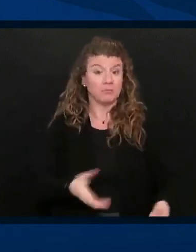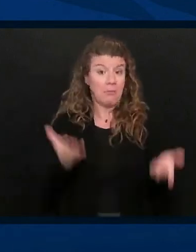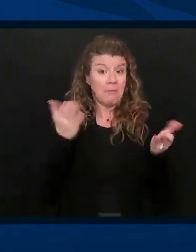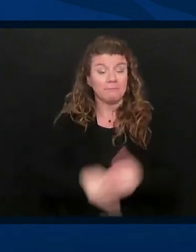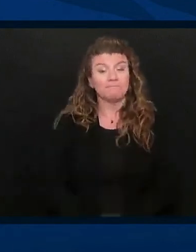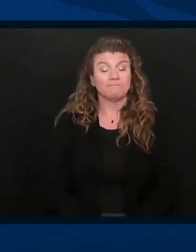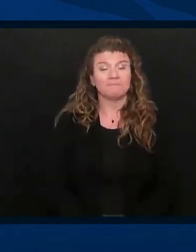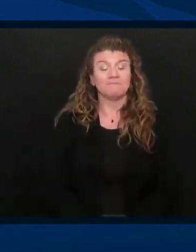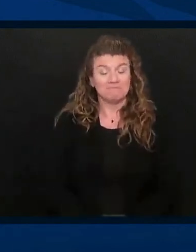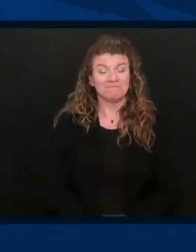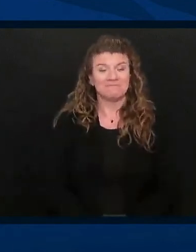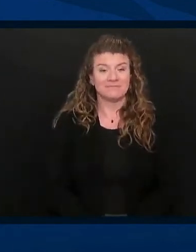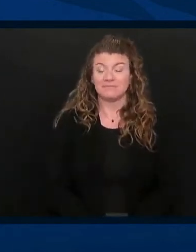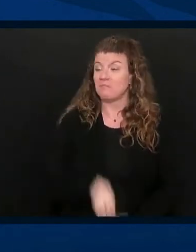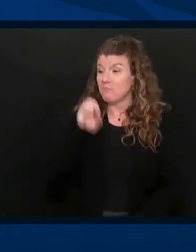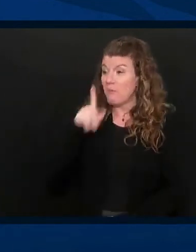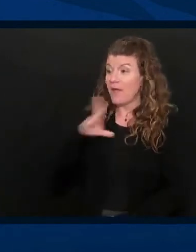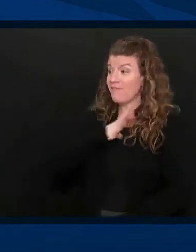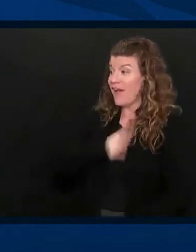Okay, Doc.